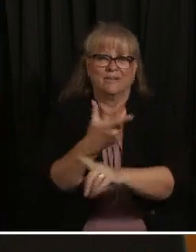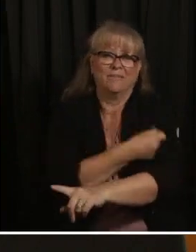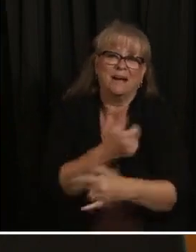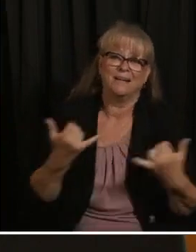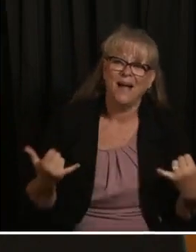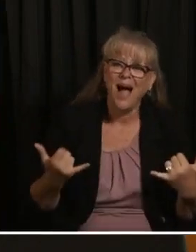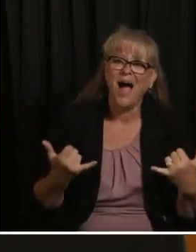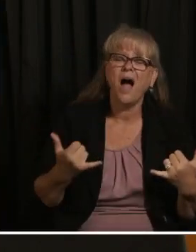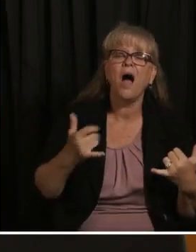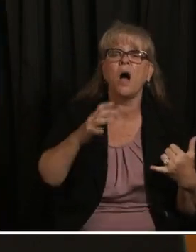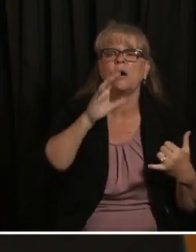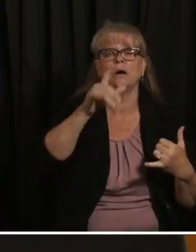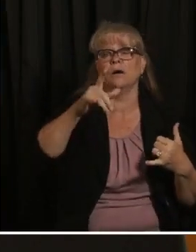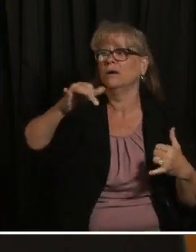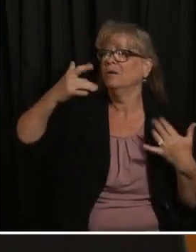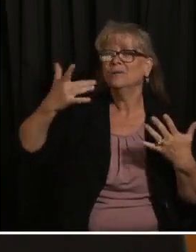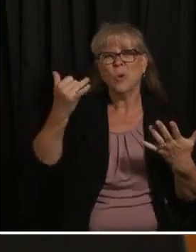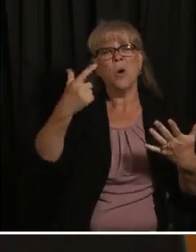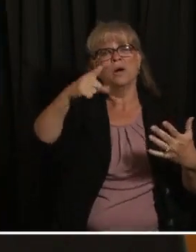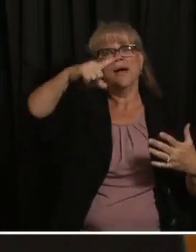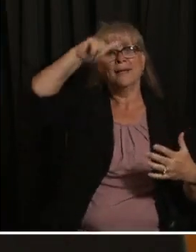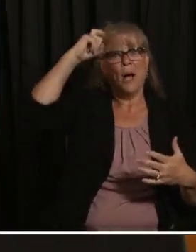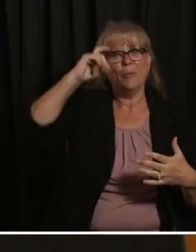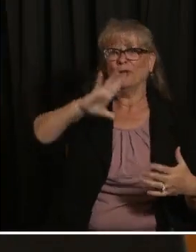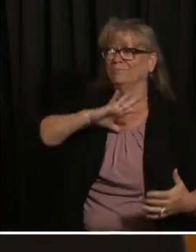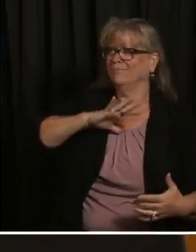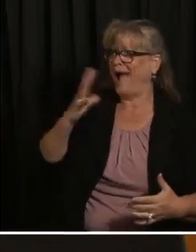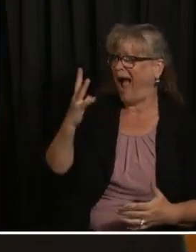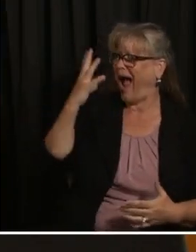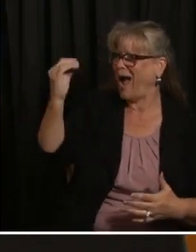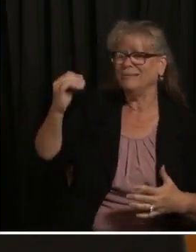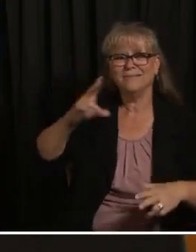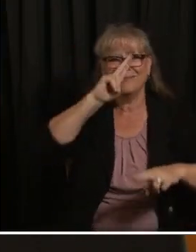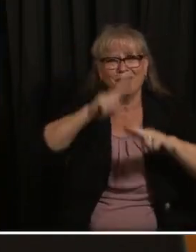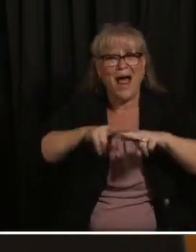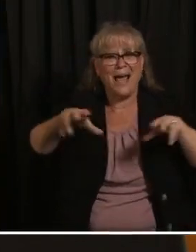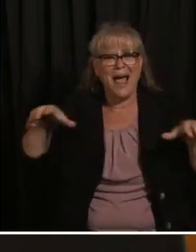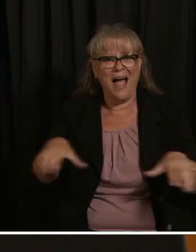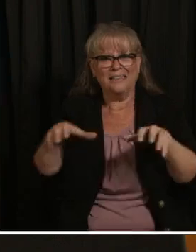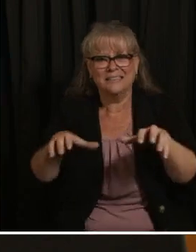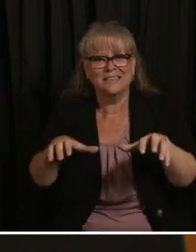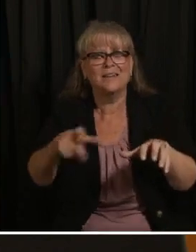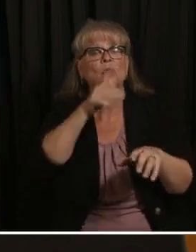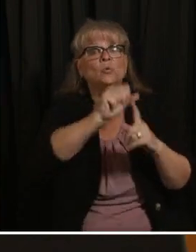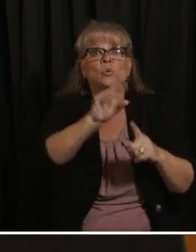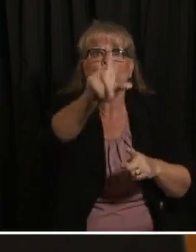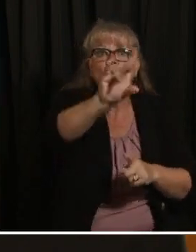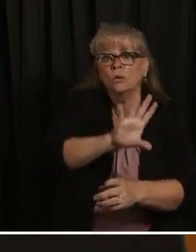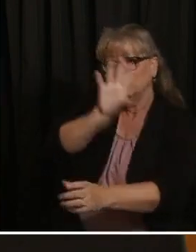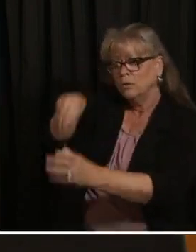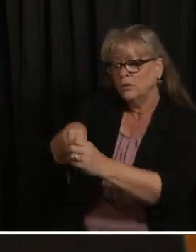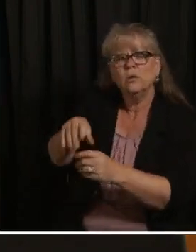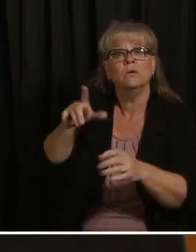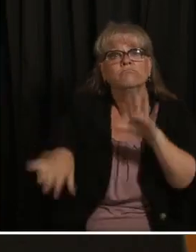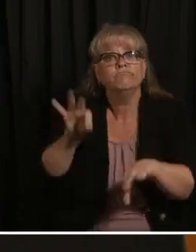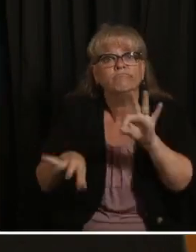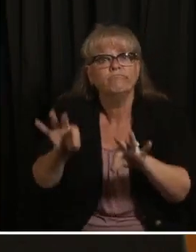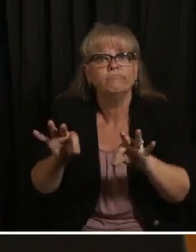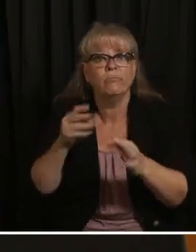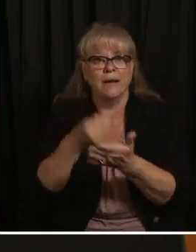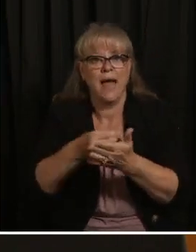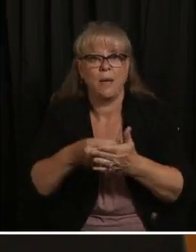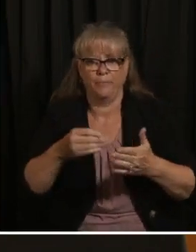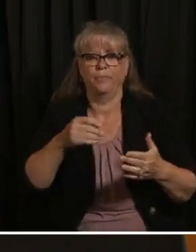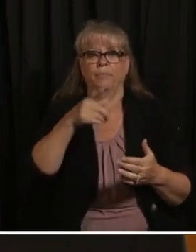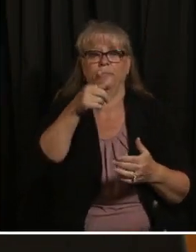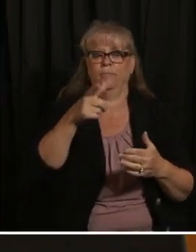also to have the chance of winning $50,000 scholarships I don't think any of these five great young people